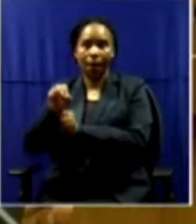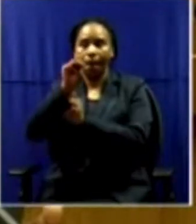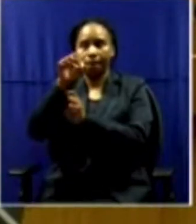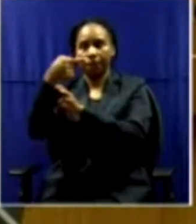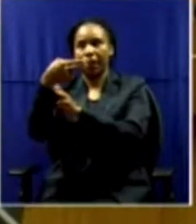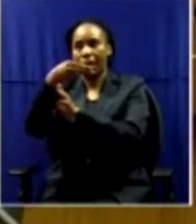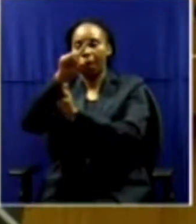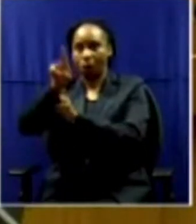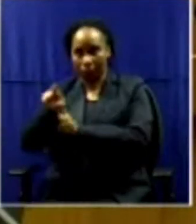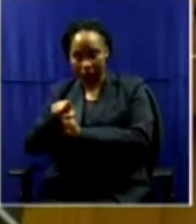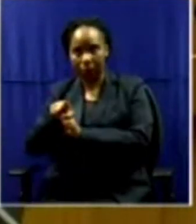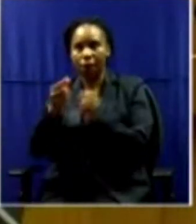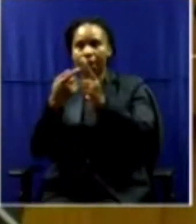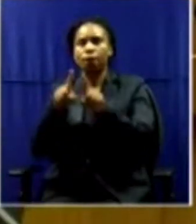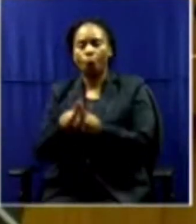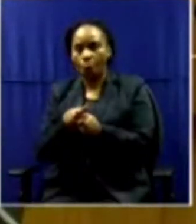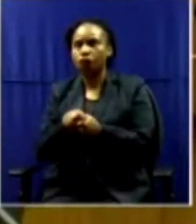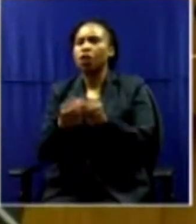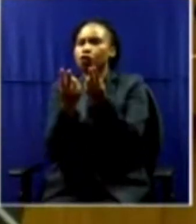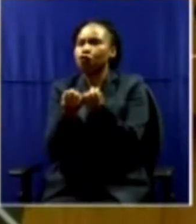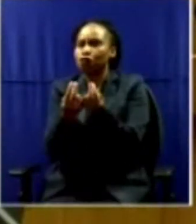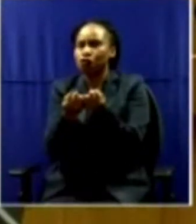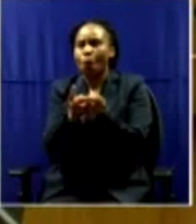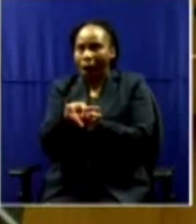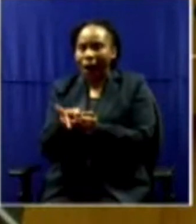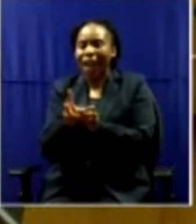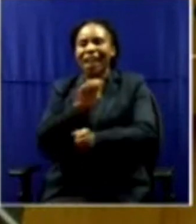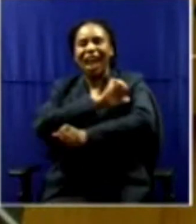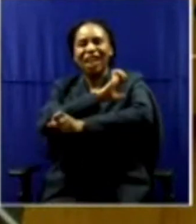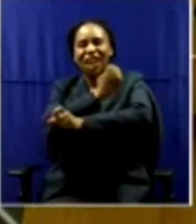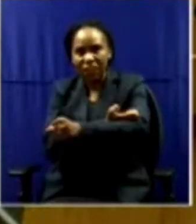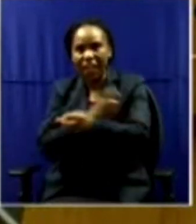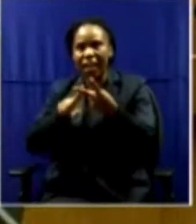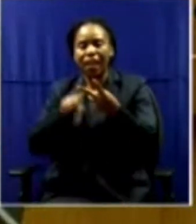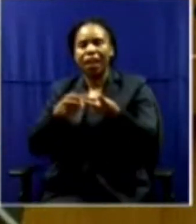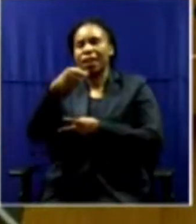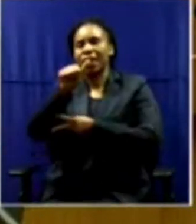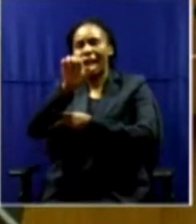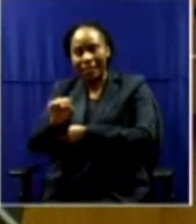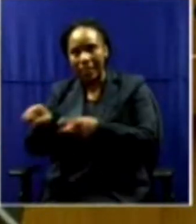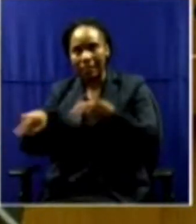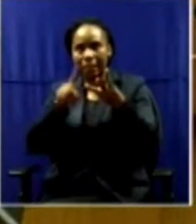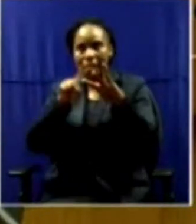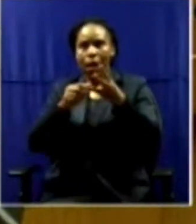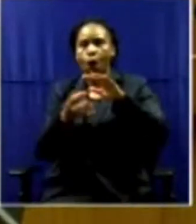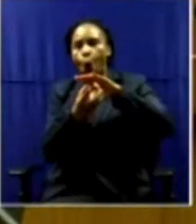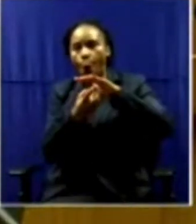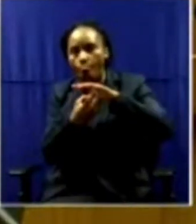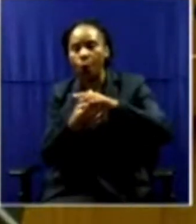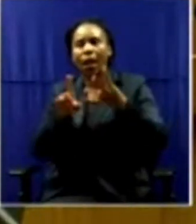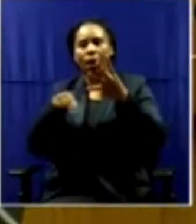energy, natural gas, battery storage, and coal, in line with the